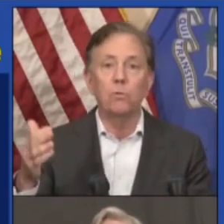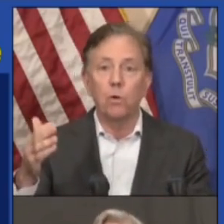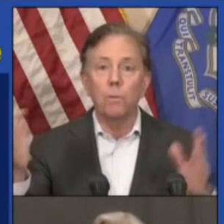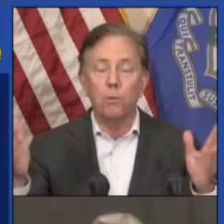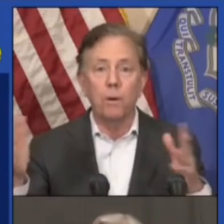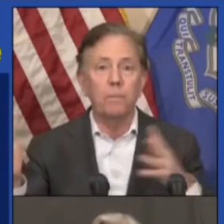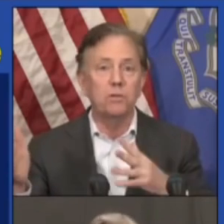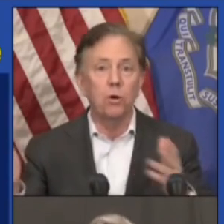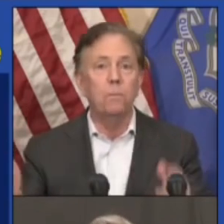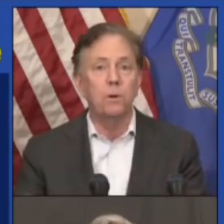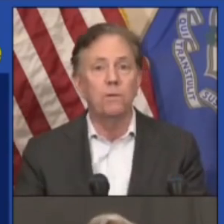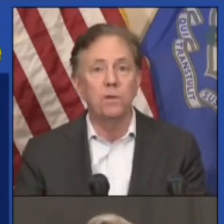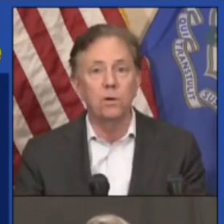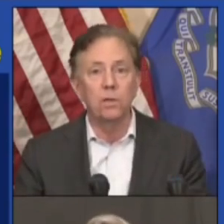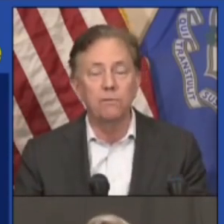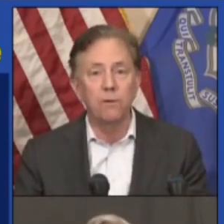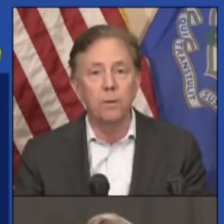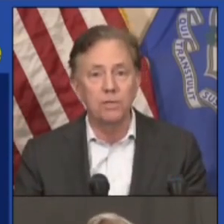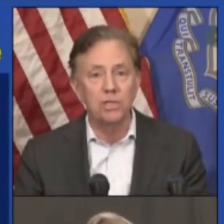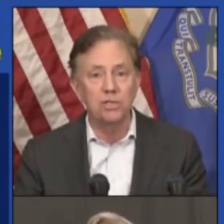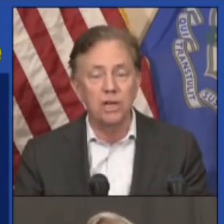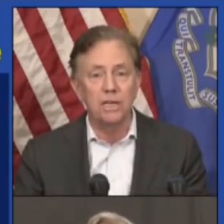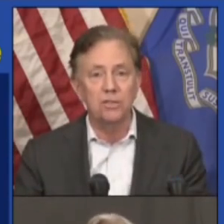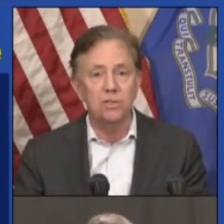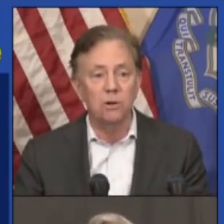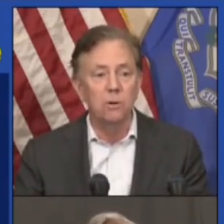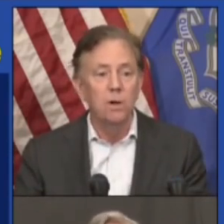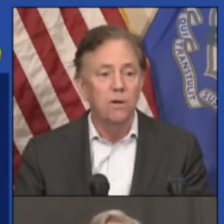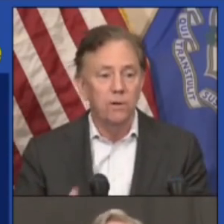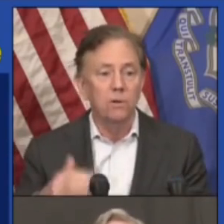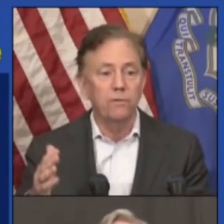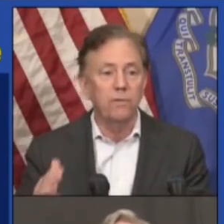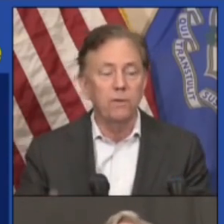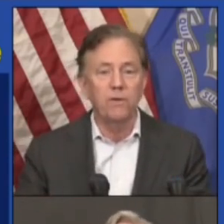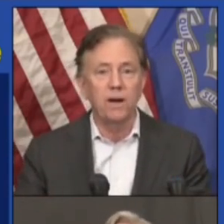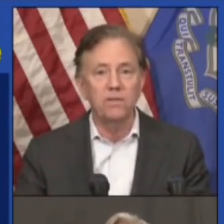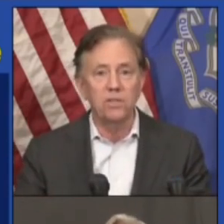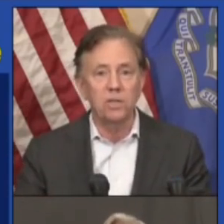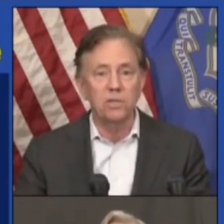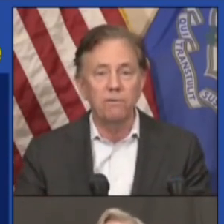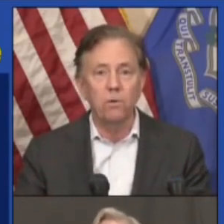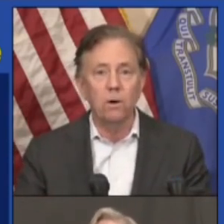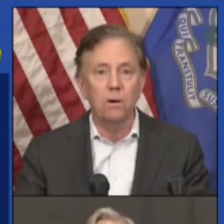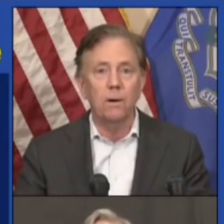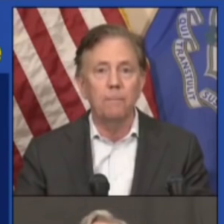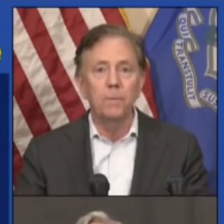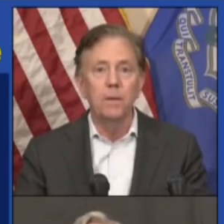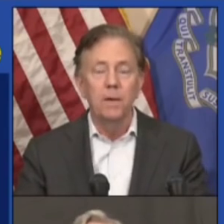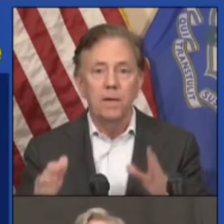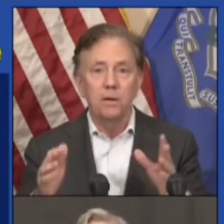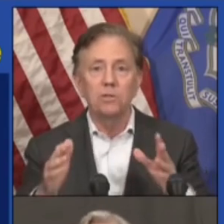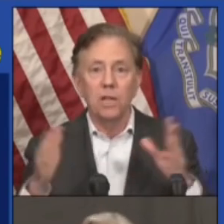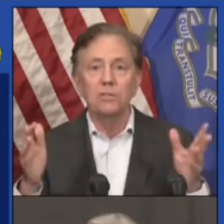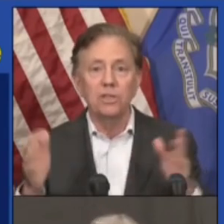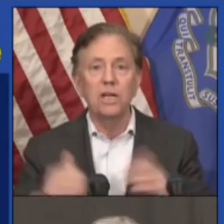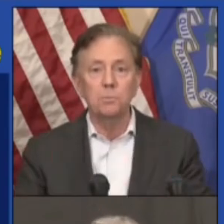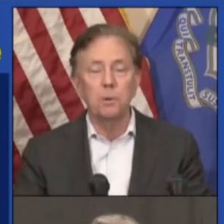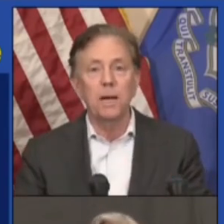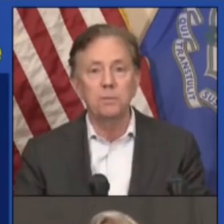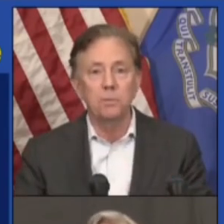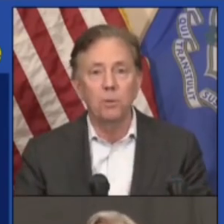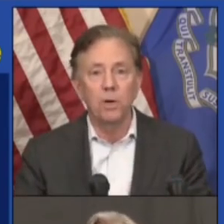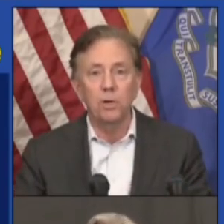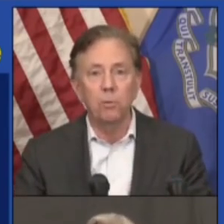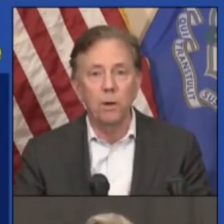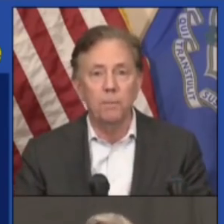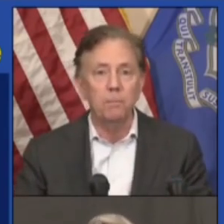appointments open, often on the pharmacy sites. So for those 55 to 64, here's your last chance